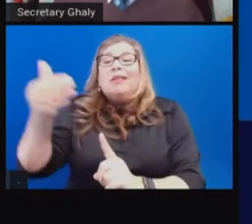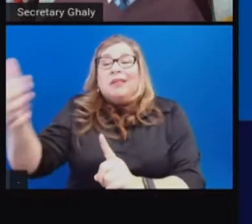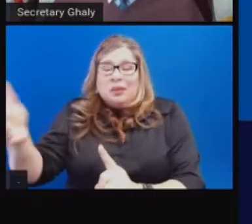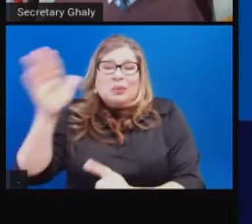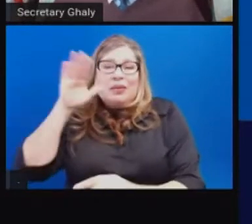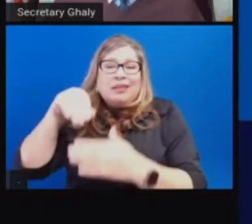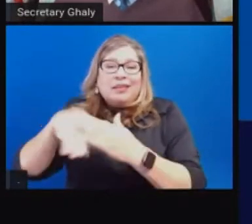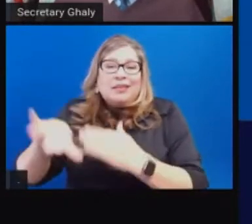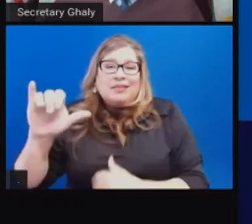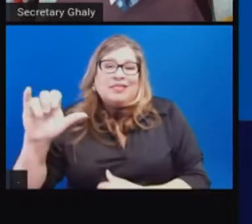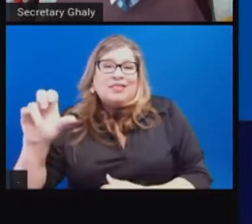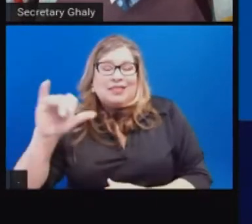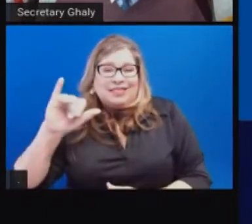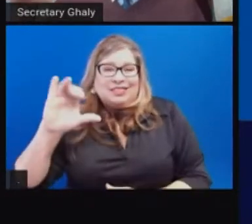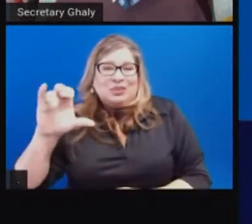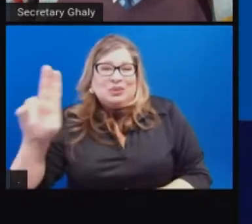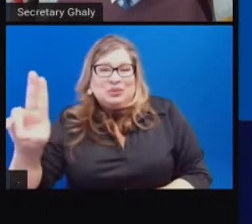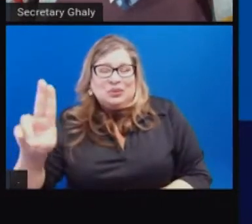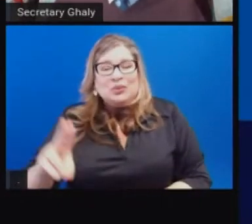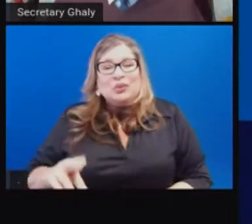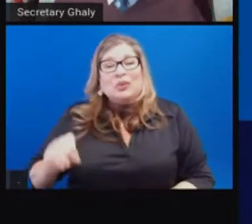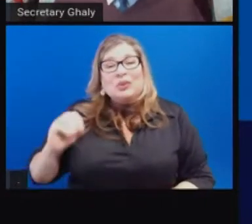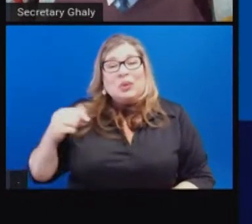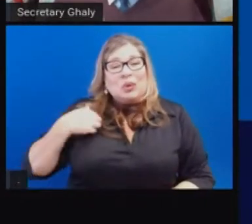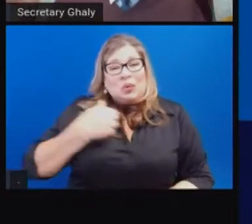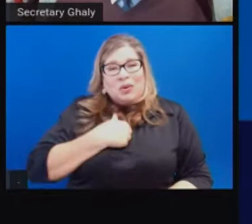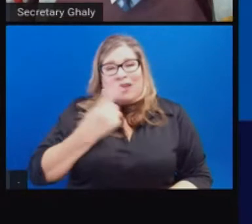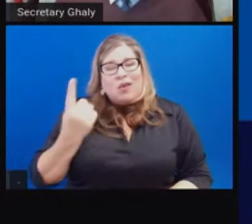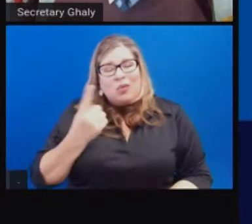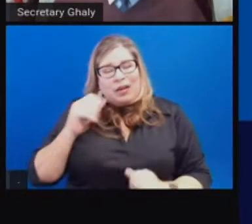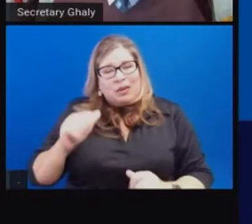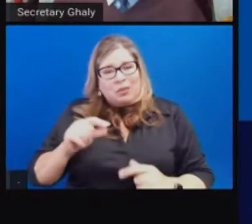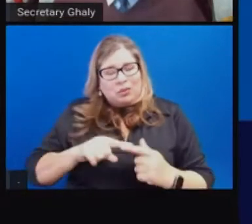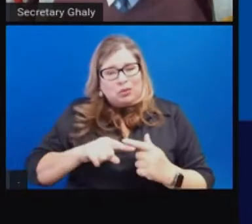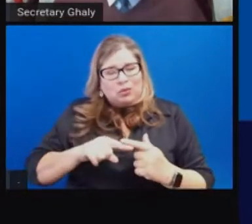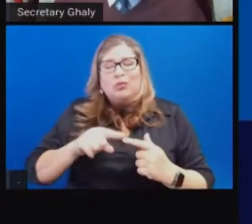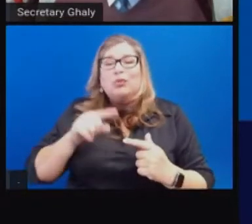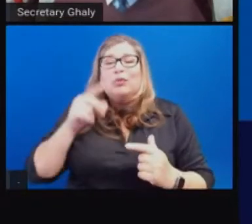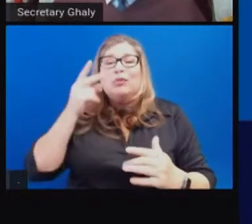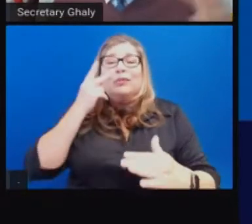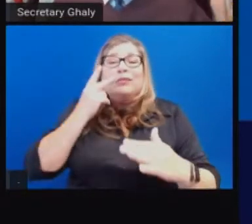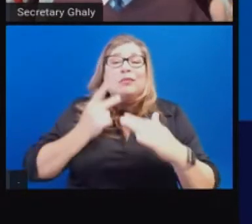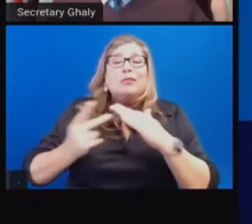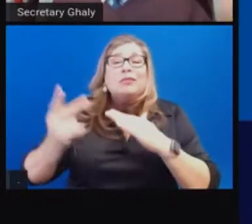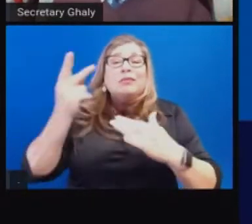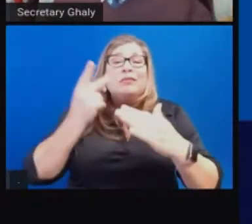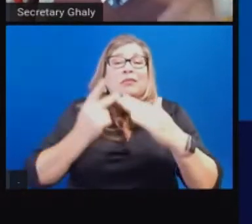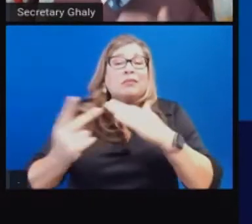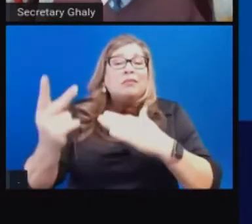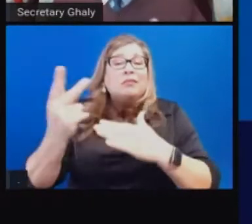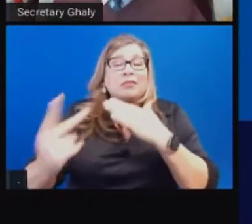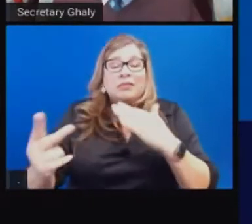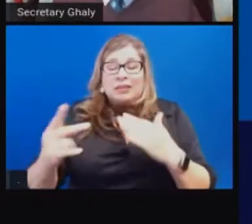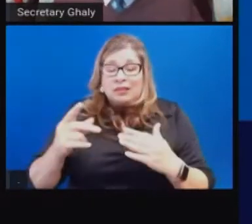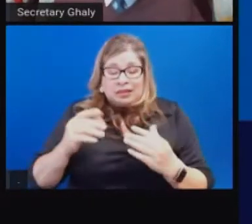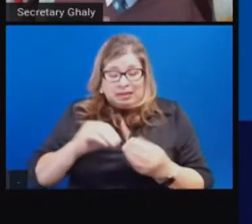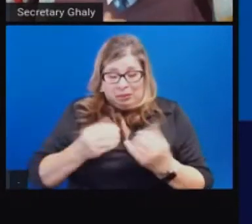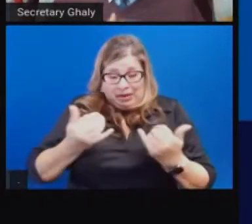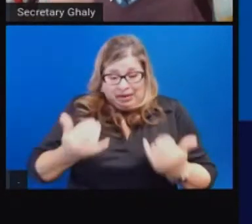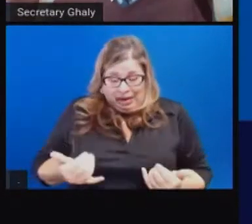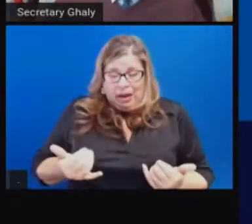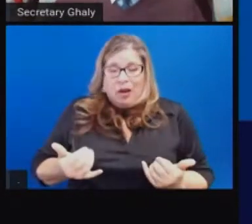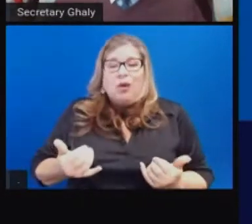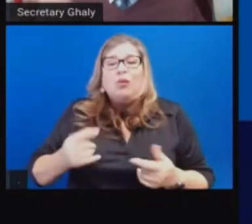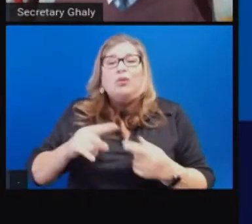current test positivity on where we're going to be in the hospitals, we have to look about four weeks out. So, that's why you came in into one